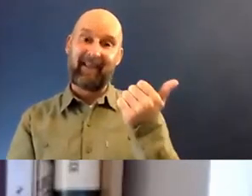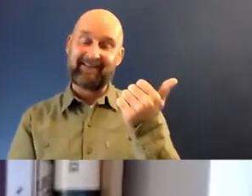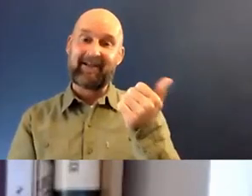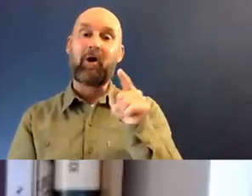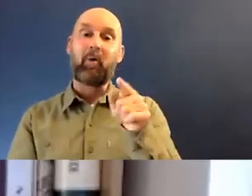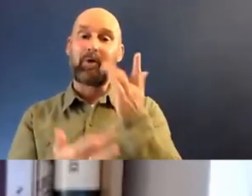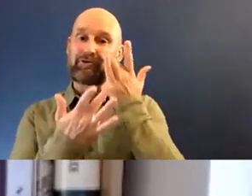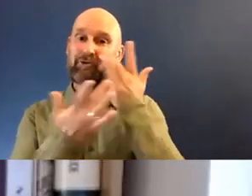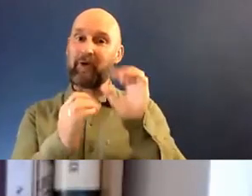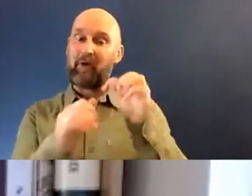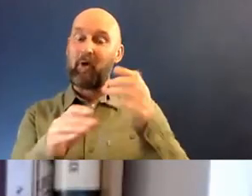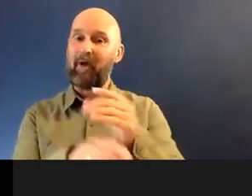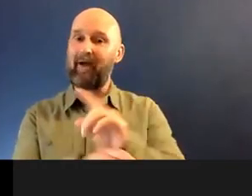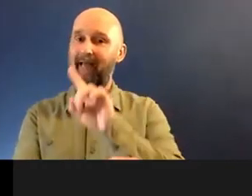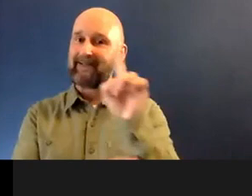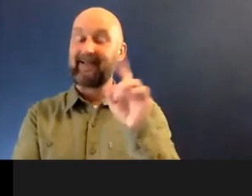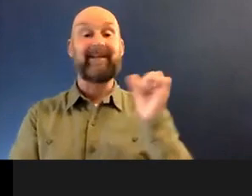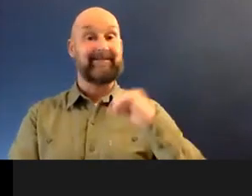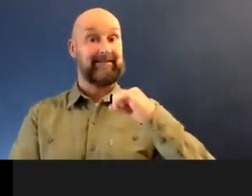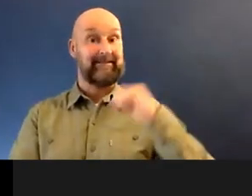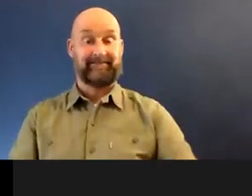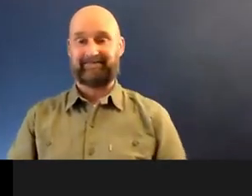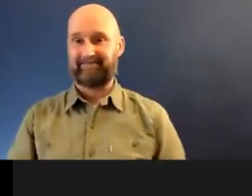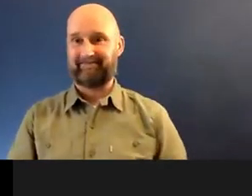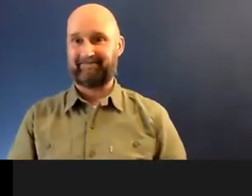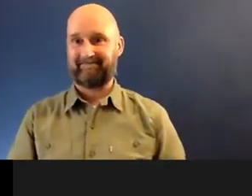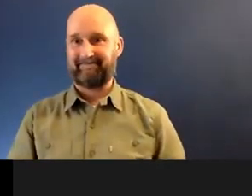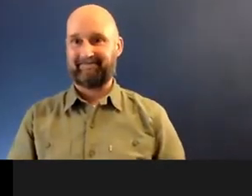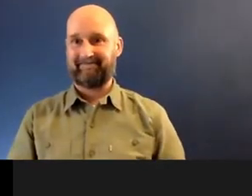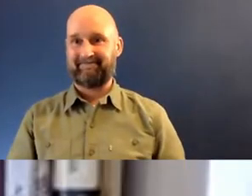snapshot of your work as well a bit later, I understand. Yes, indeed. Good.